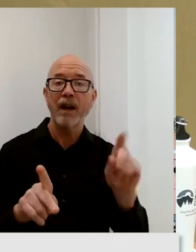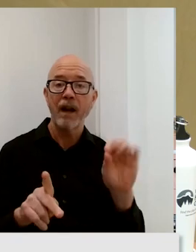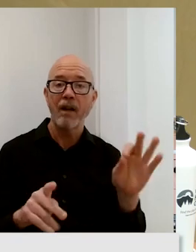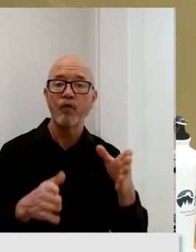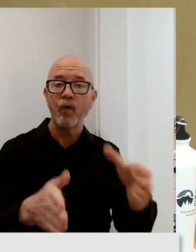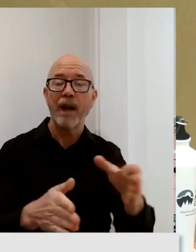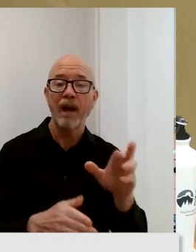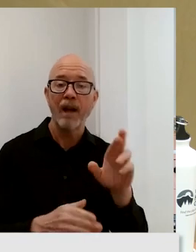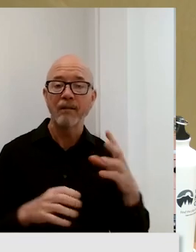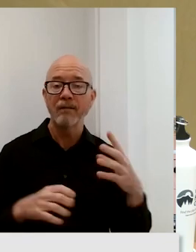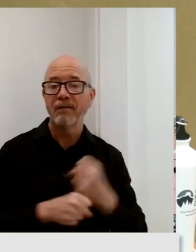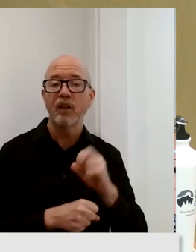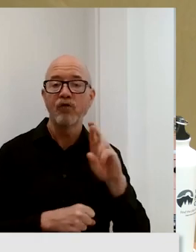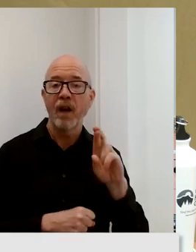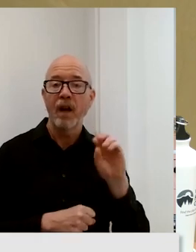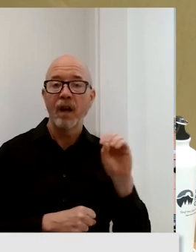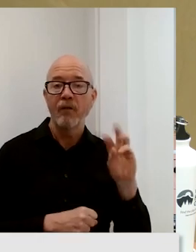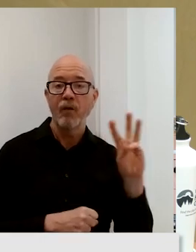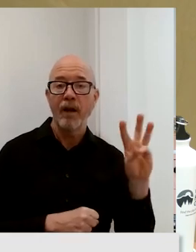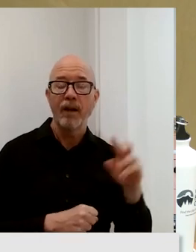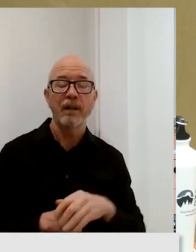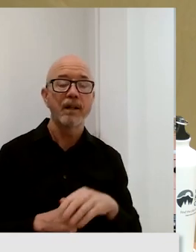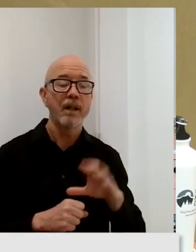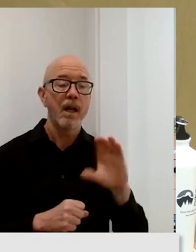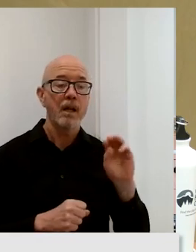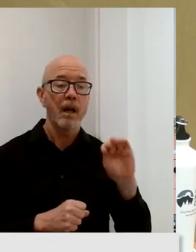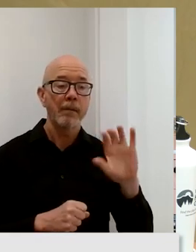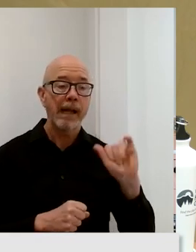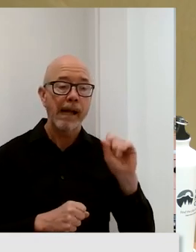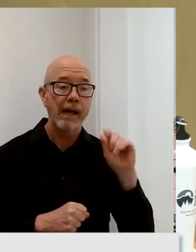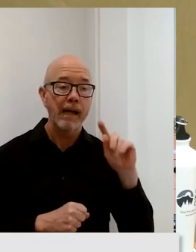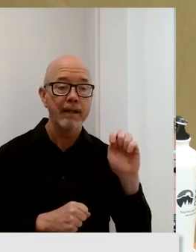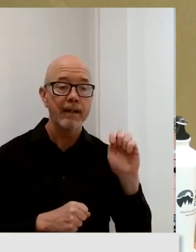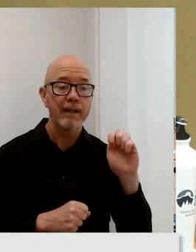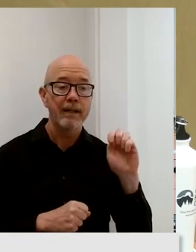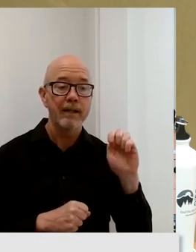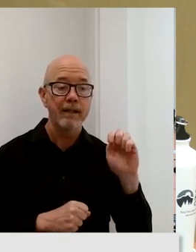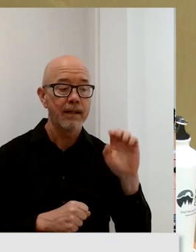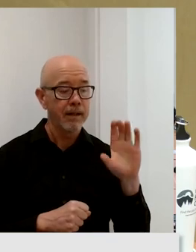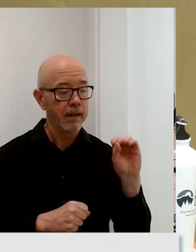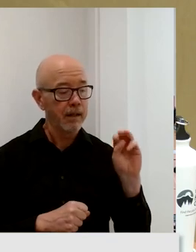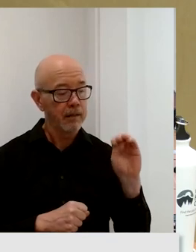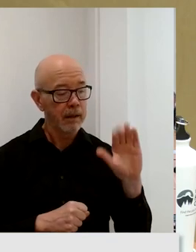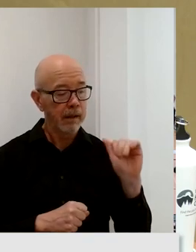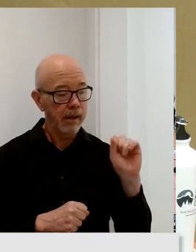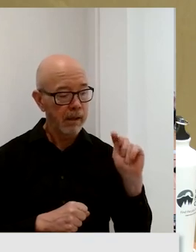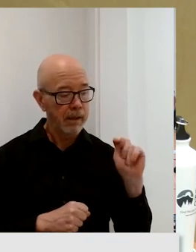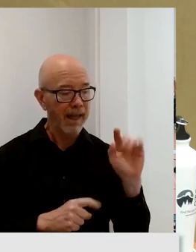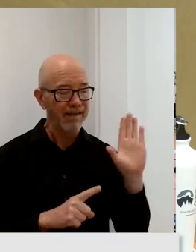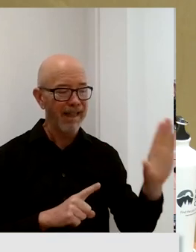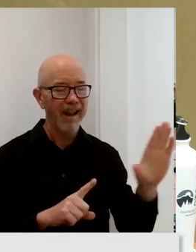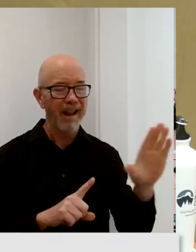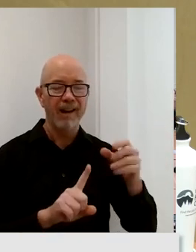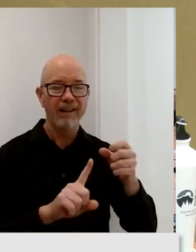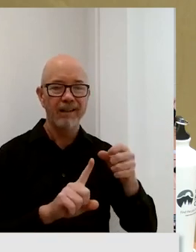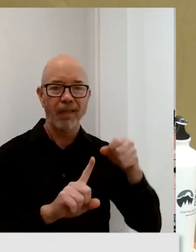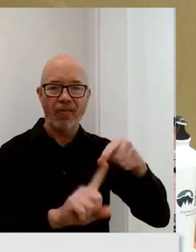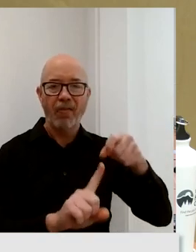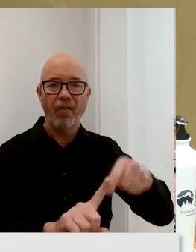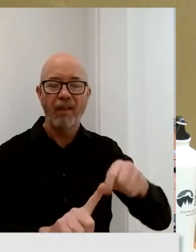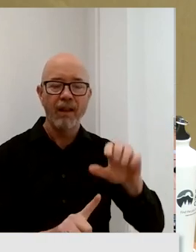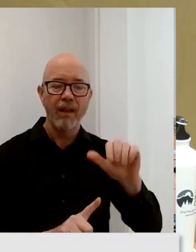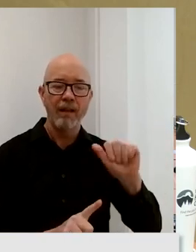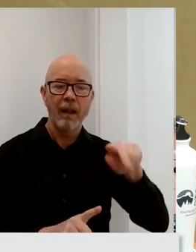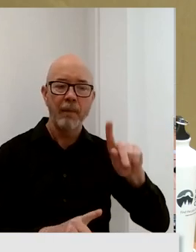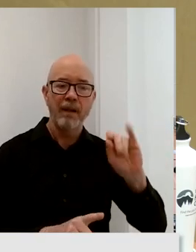years behind the fact that their amplifiers, the power, the nodes, the green boxes, this, you know, two foot cube